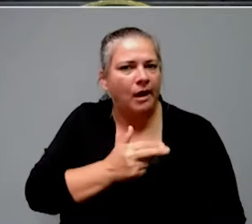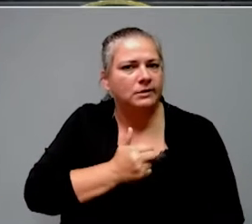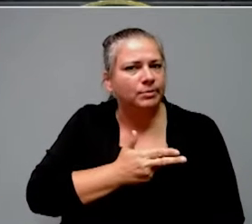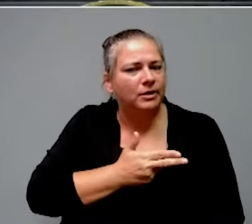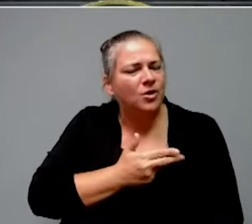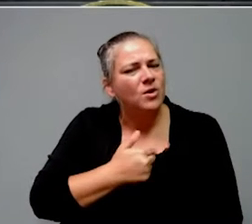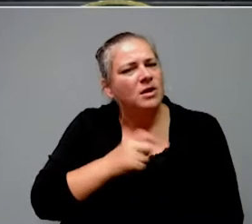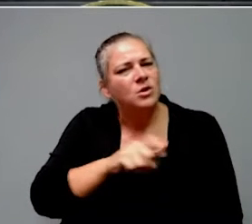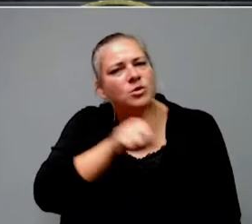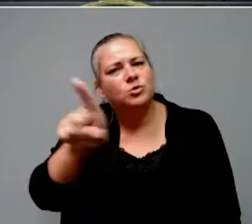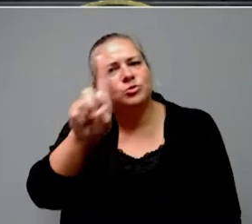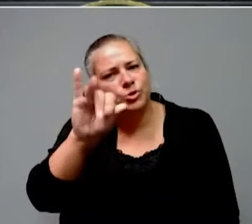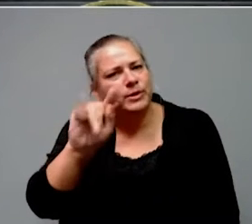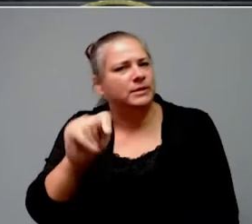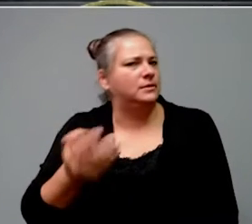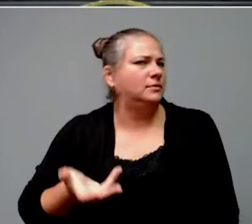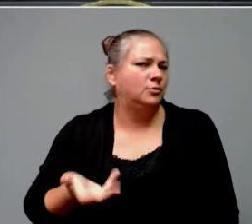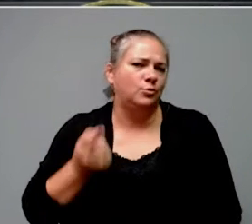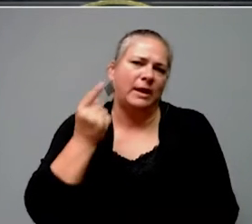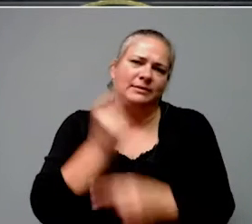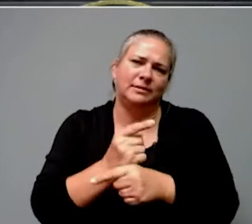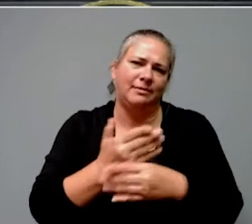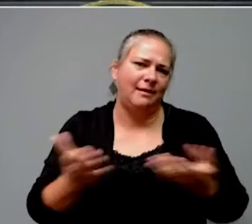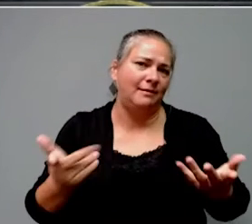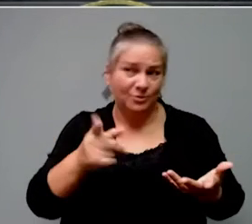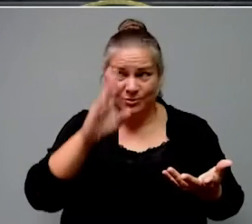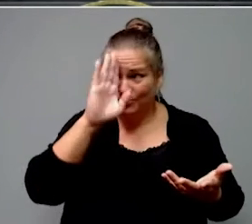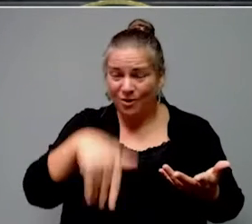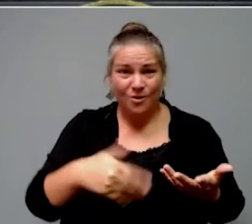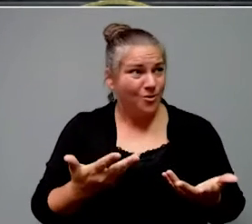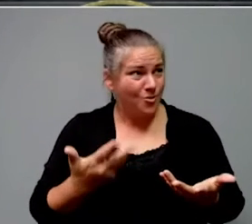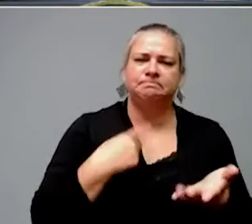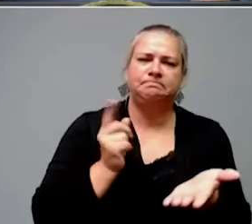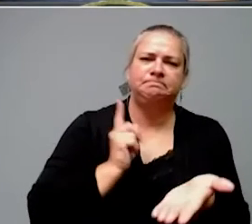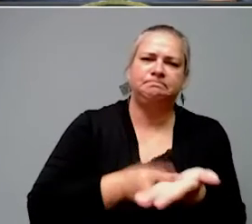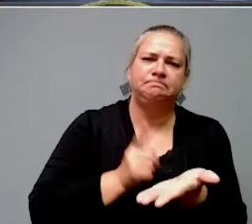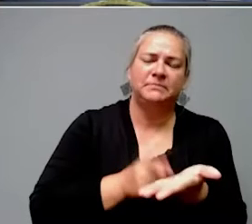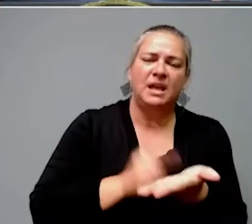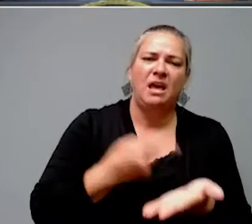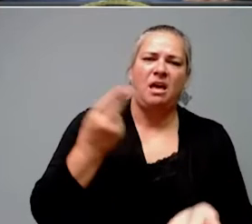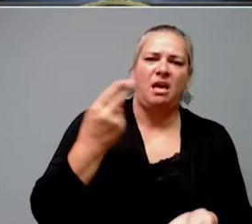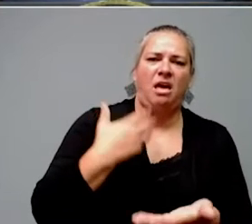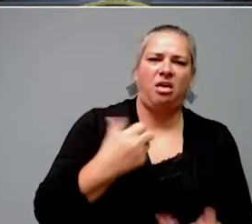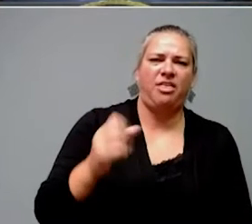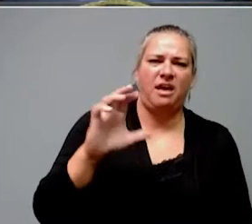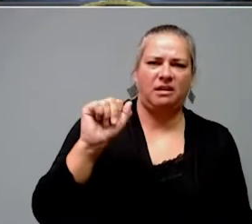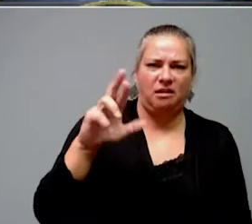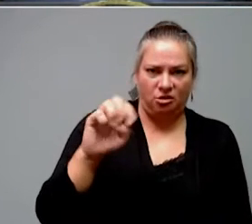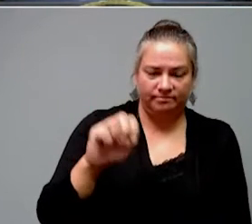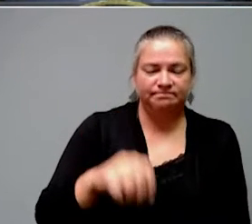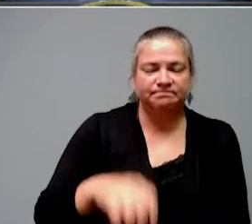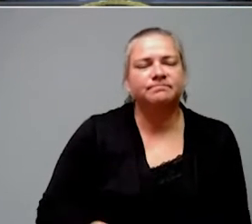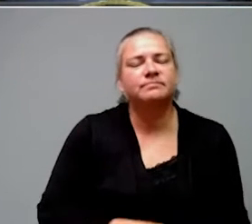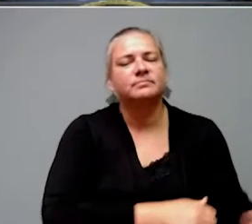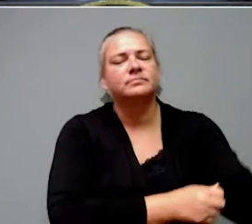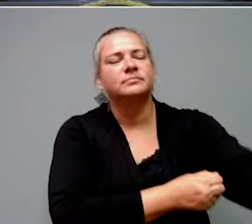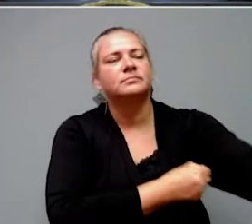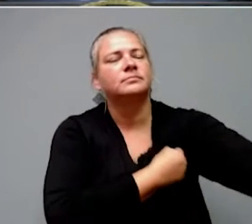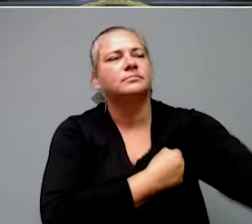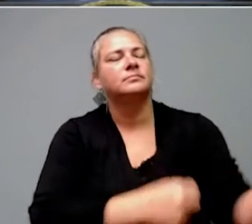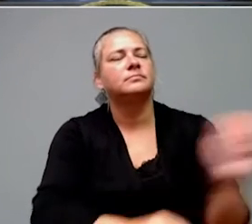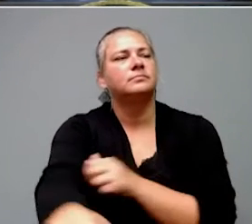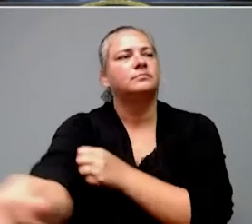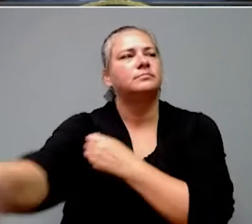means is we are very close to all of our hospitals being full. We have tried all along, I think, to be